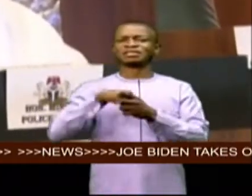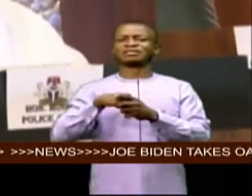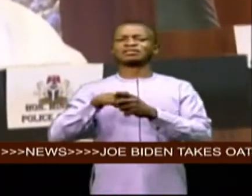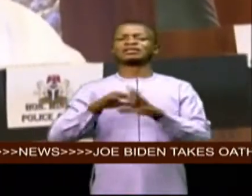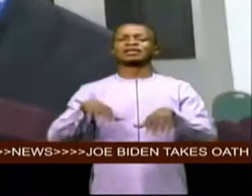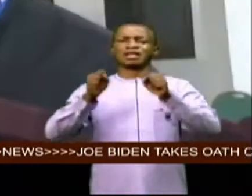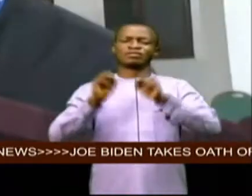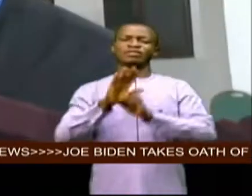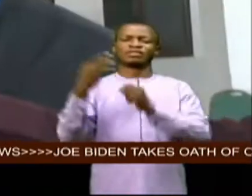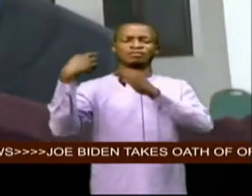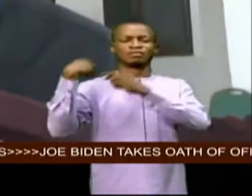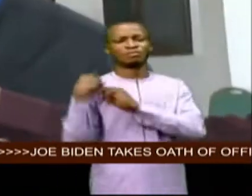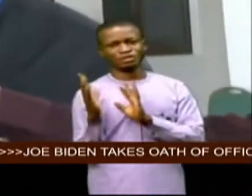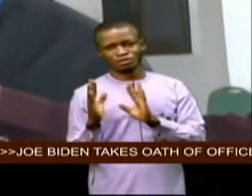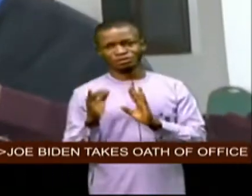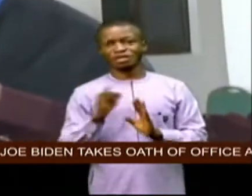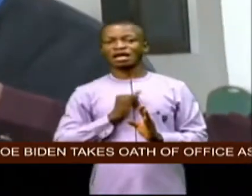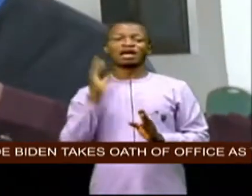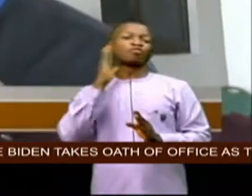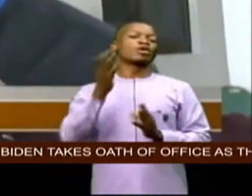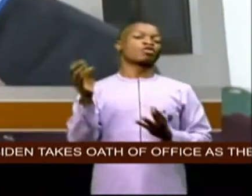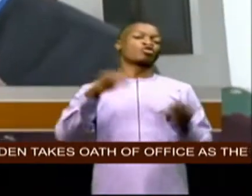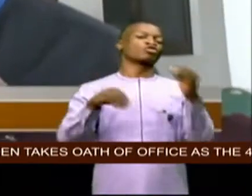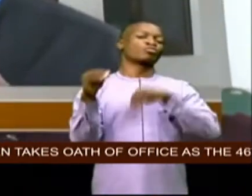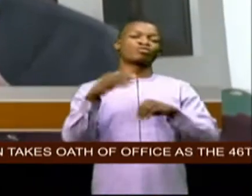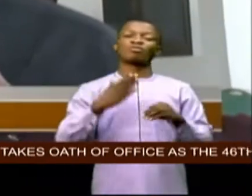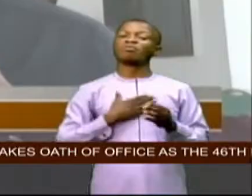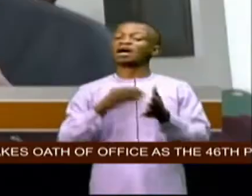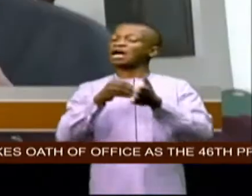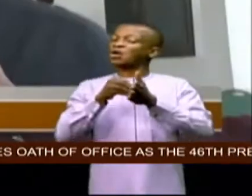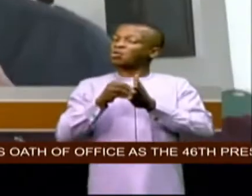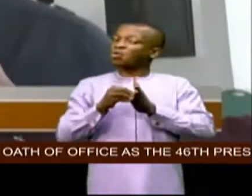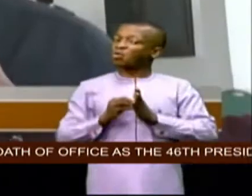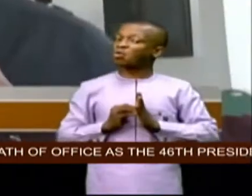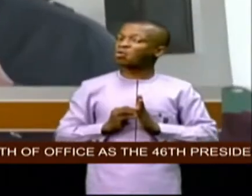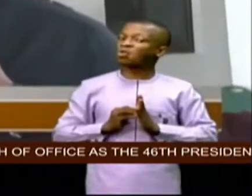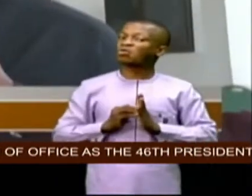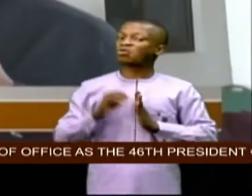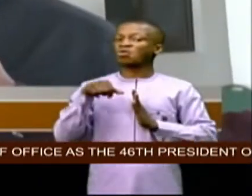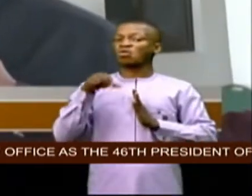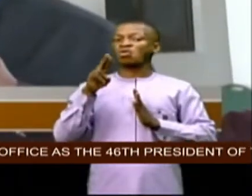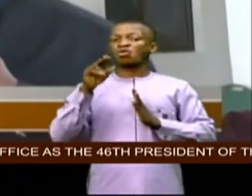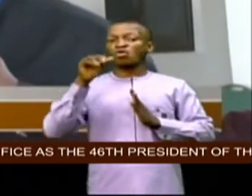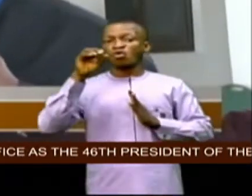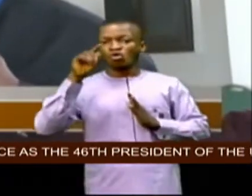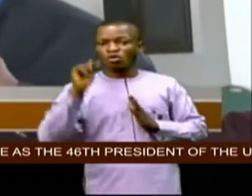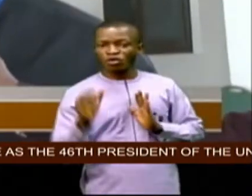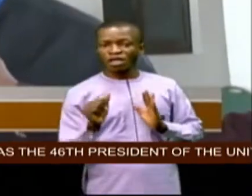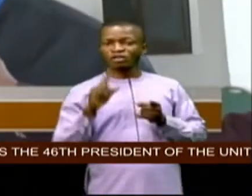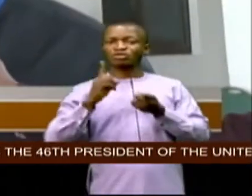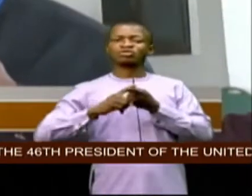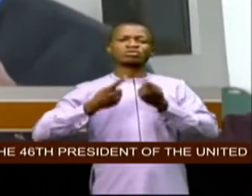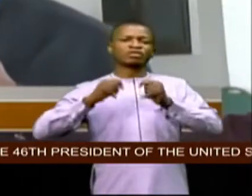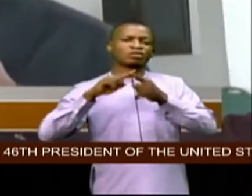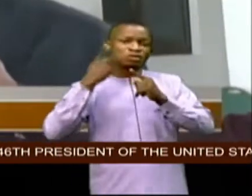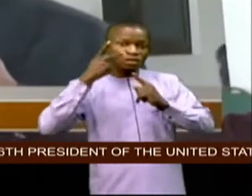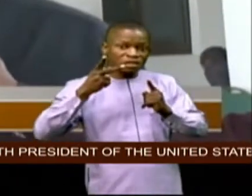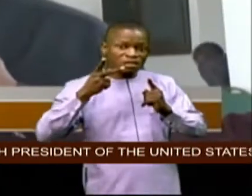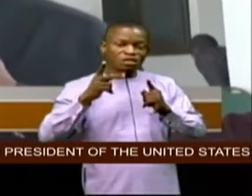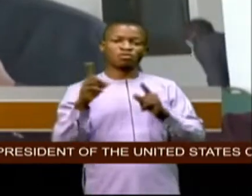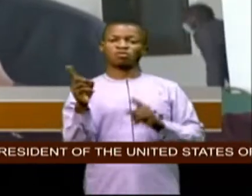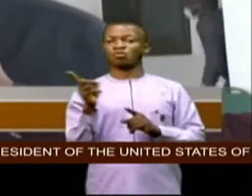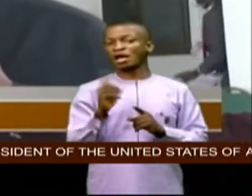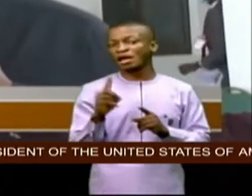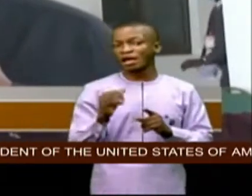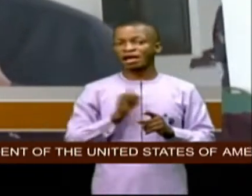responsibilities i will contribute my own a quarter to trying to see where i can